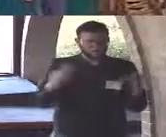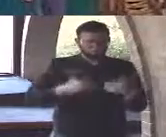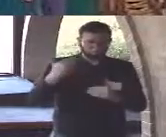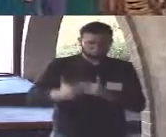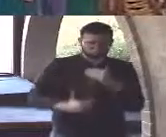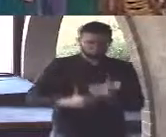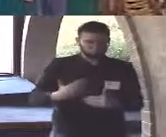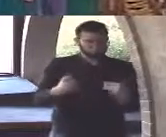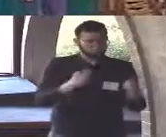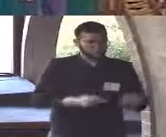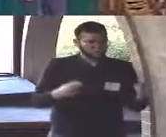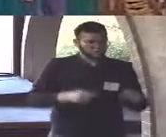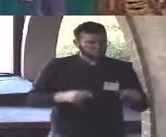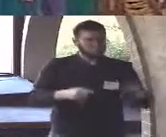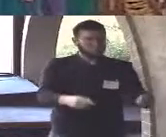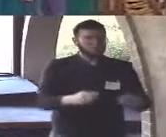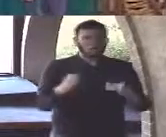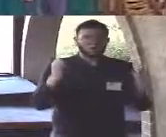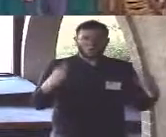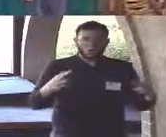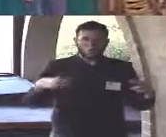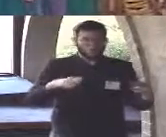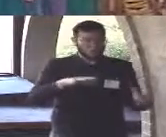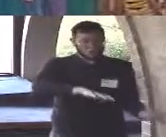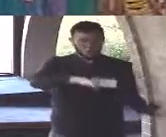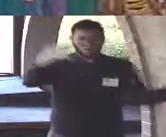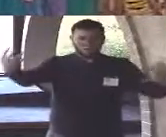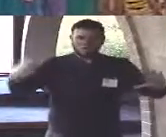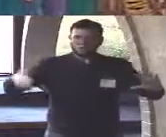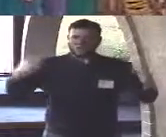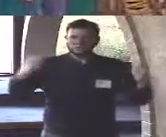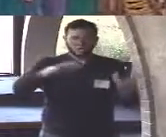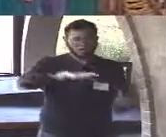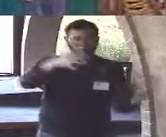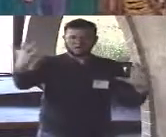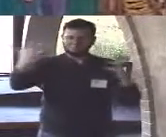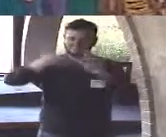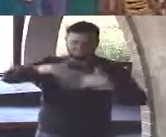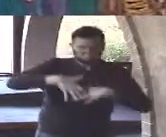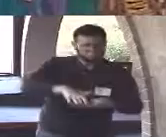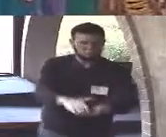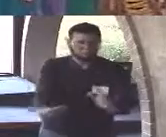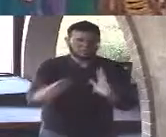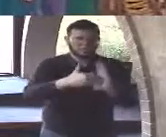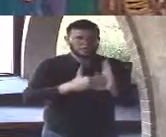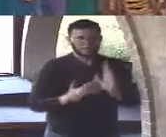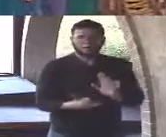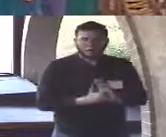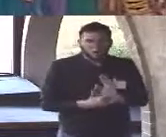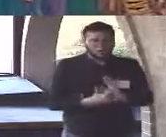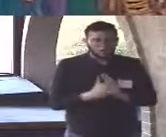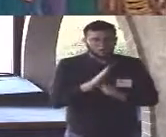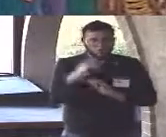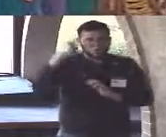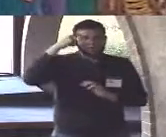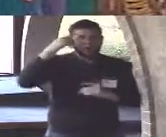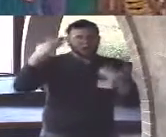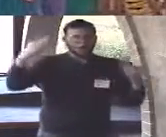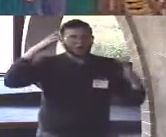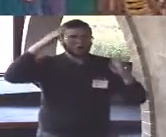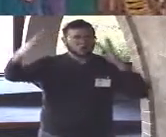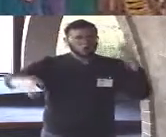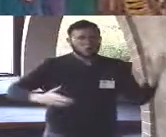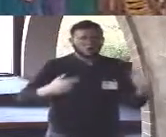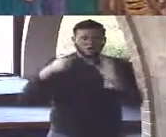order maybe even where order does not exist the mind creates rules it creates laws